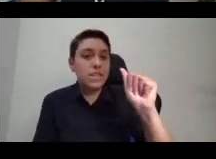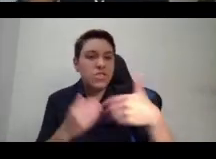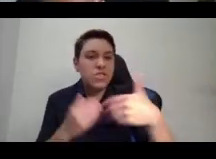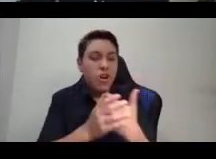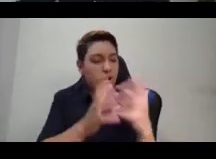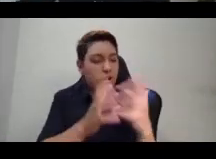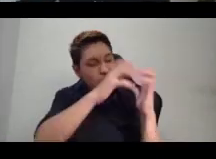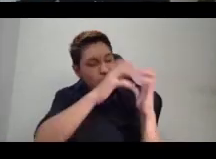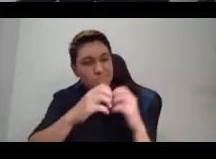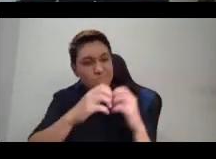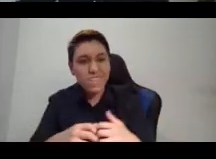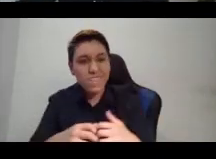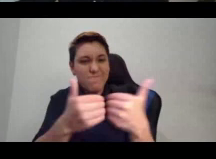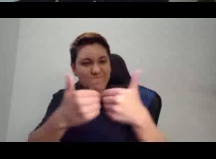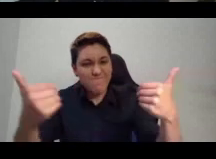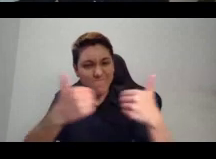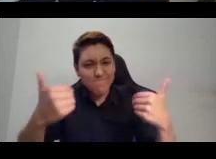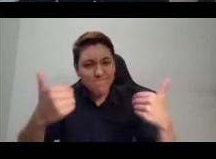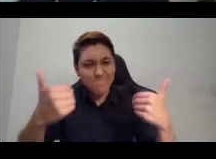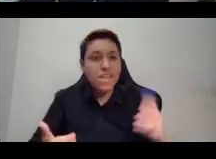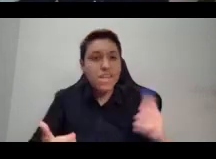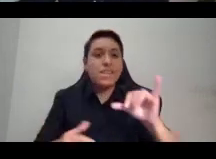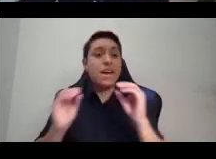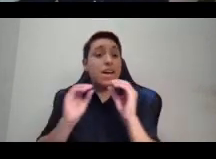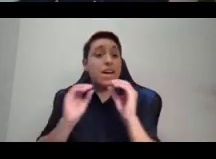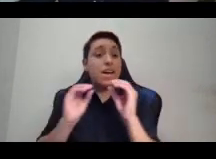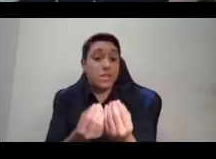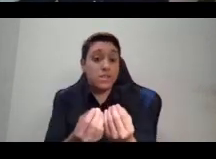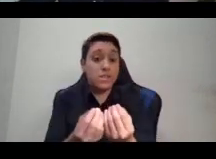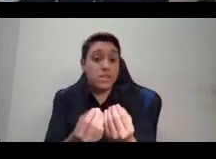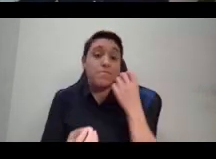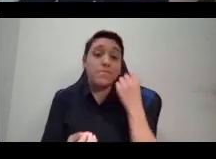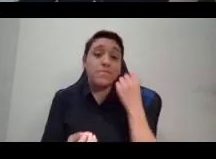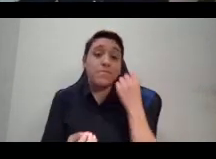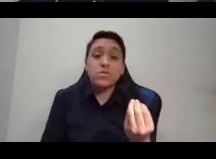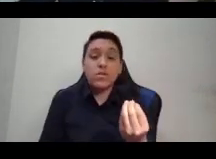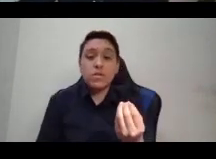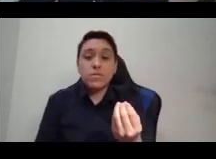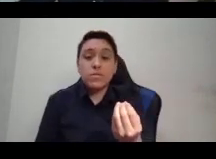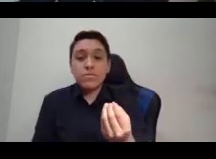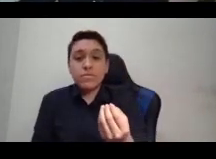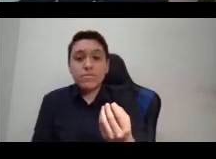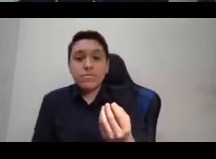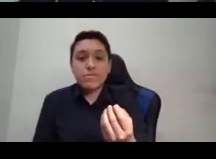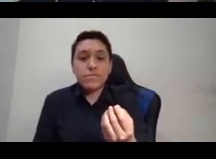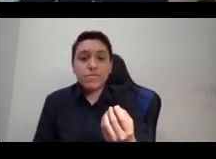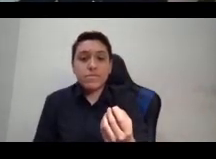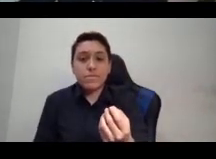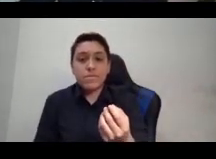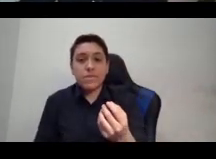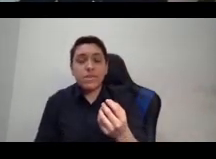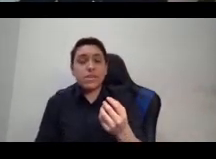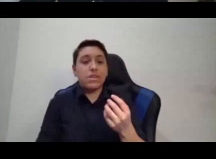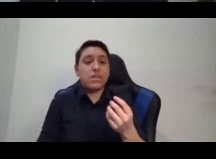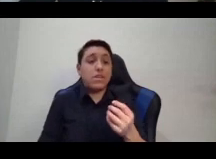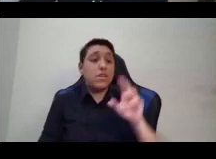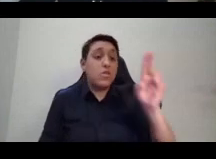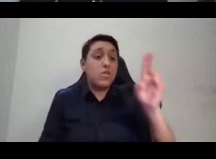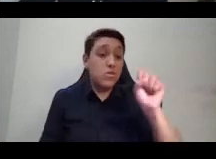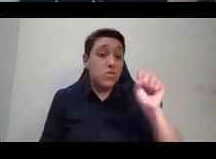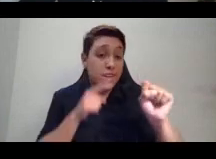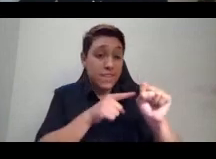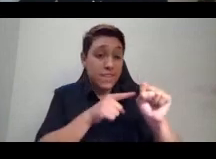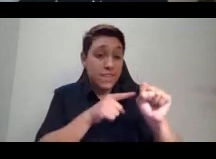coalitions. And so in many ways, it was the political work of the United States to